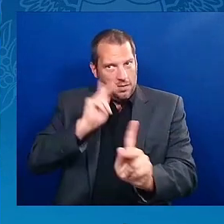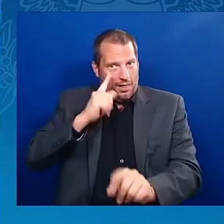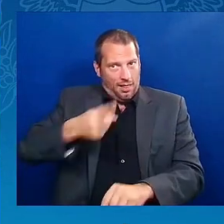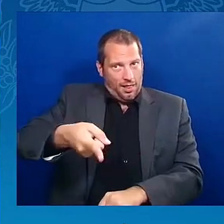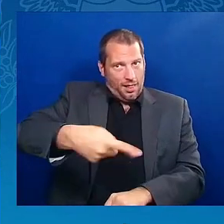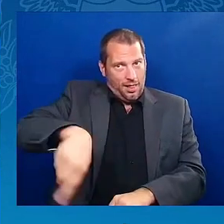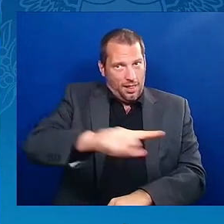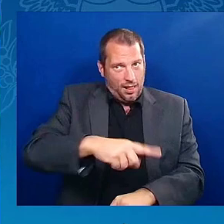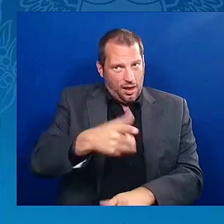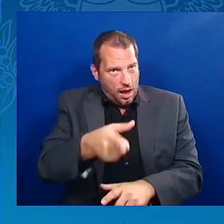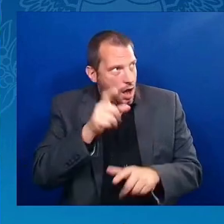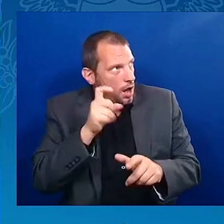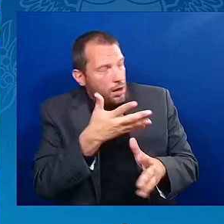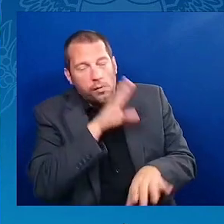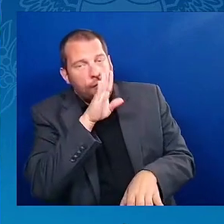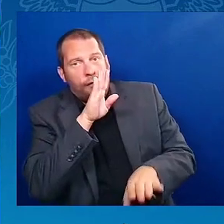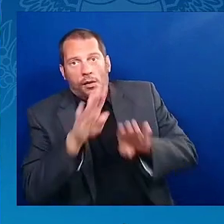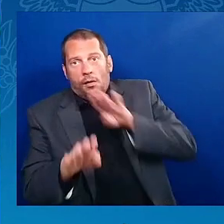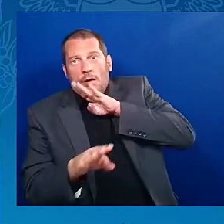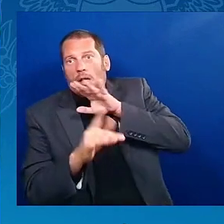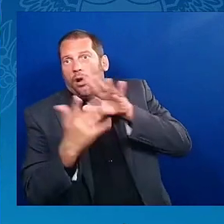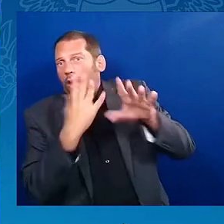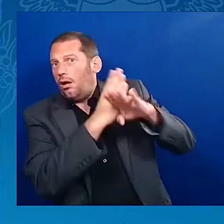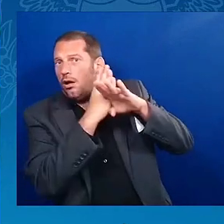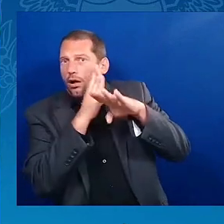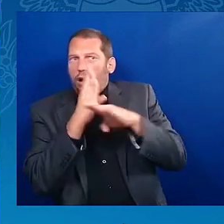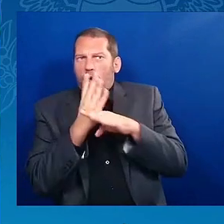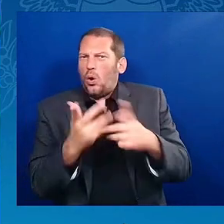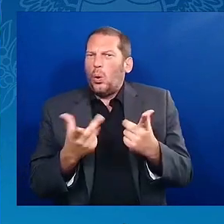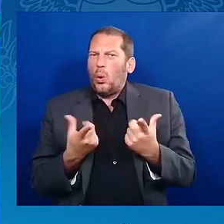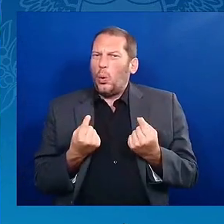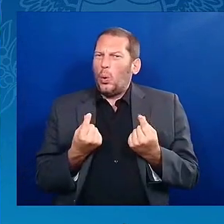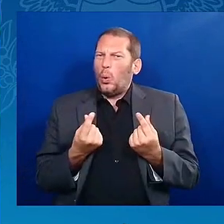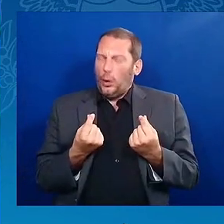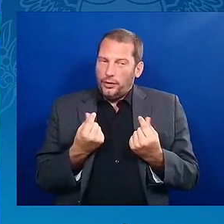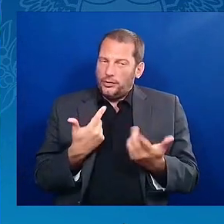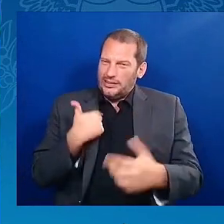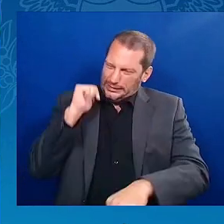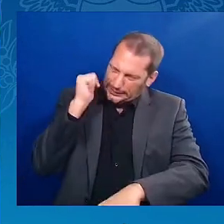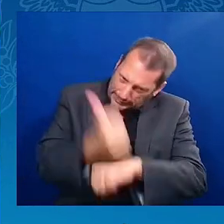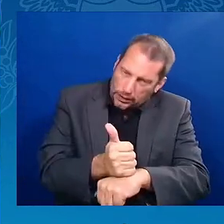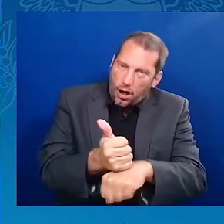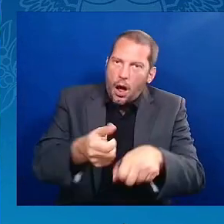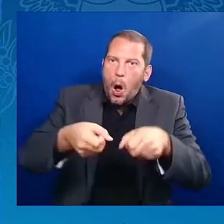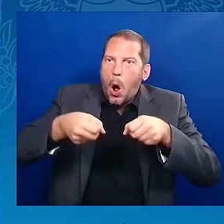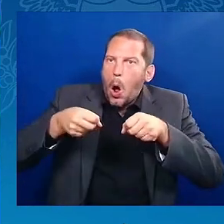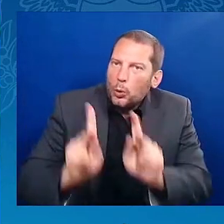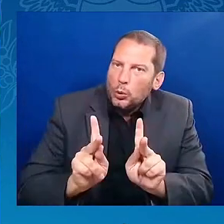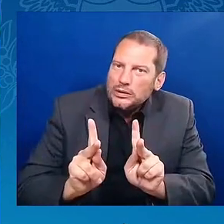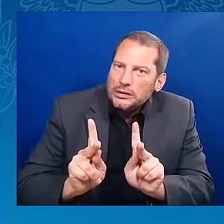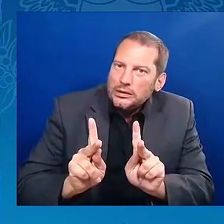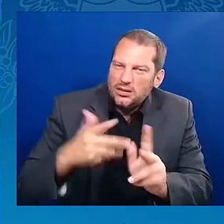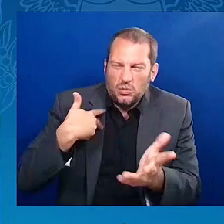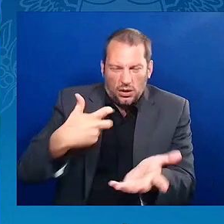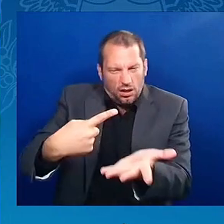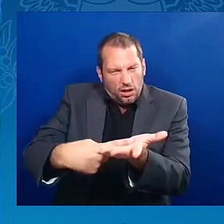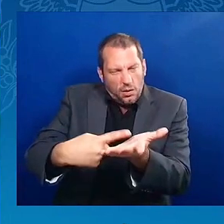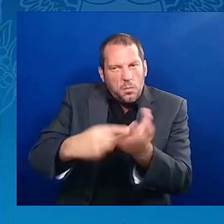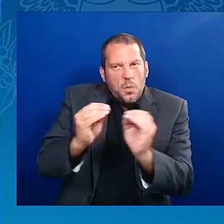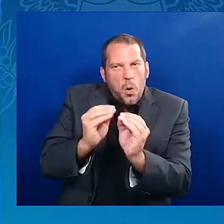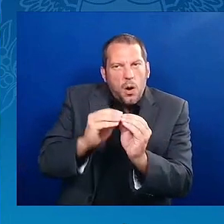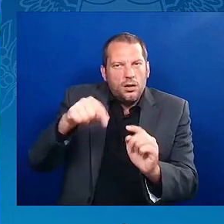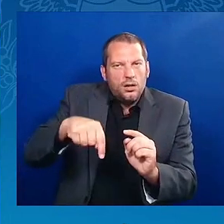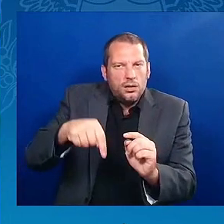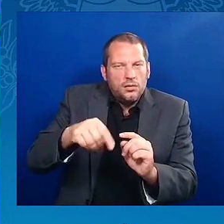create opportunity. I'm going to talk a little bit about that in a minute. So for example, what we're doing around reduction of debt, debt forgiveness,